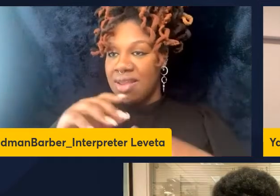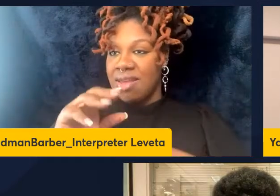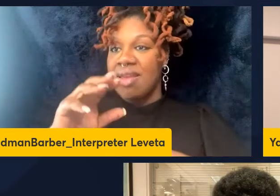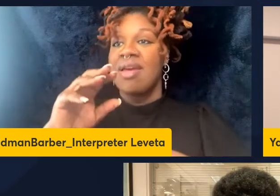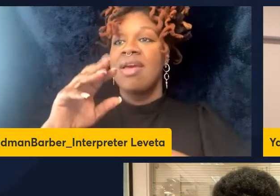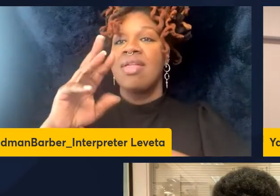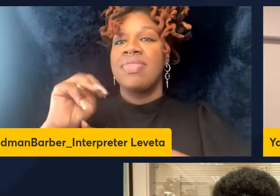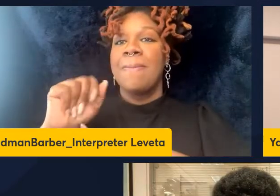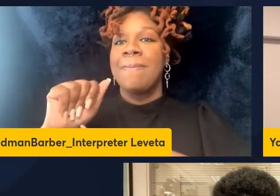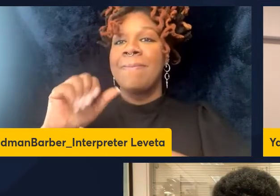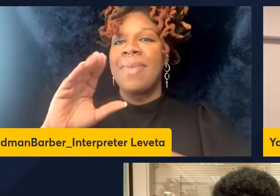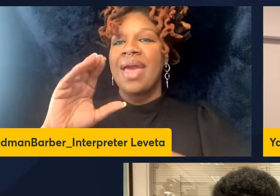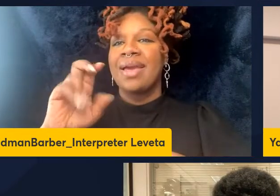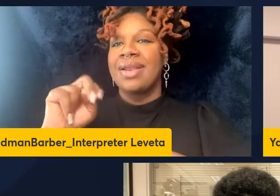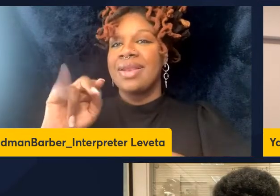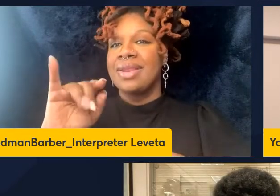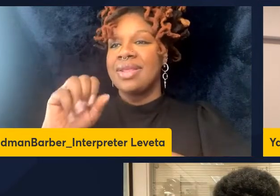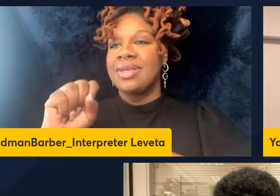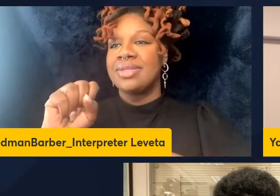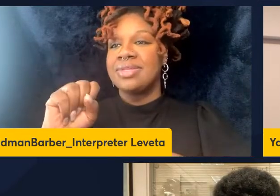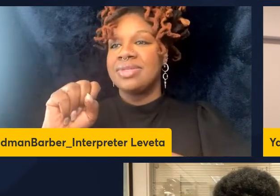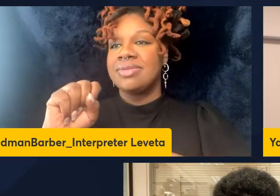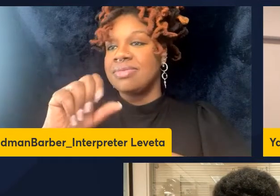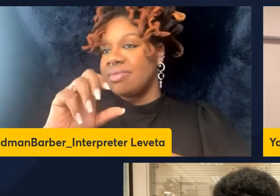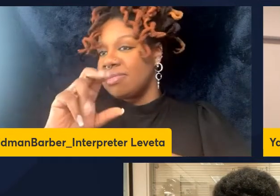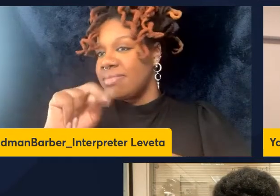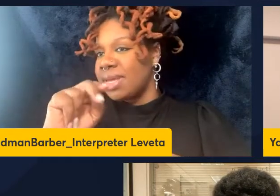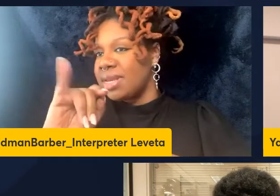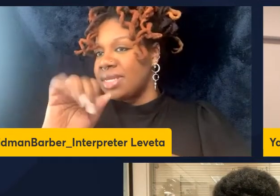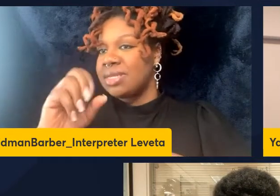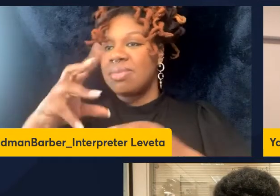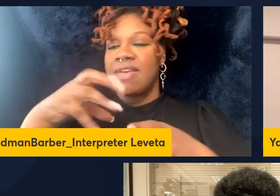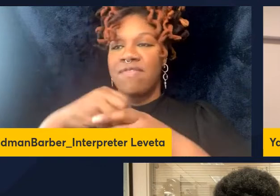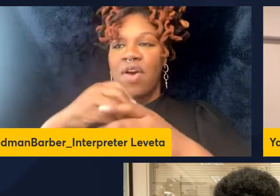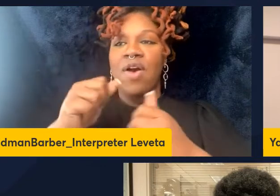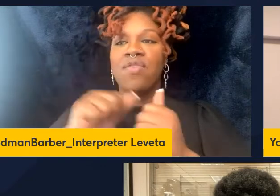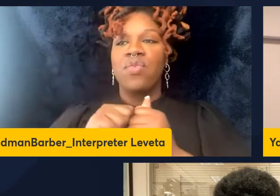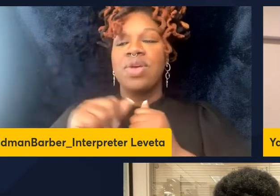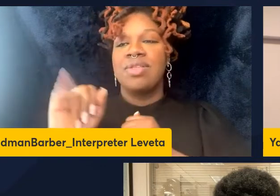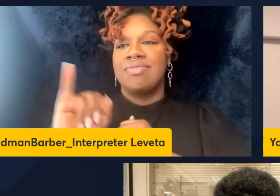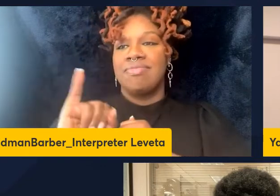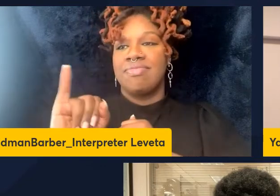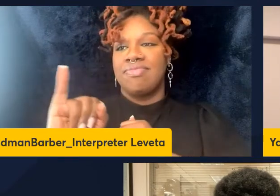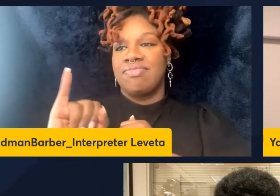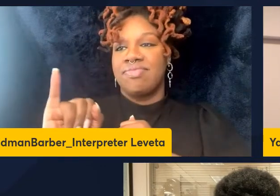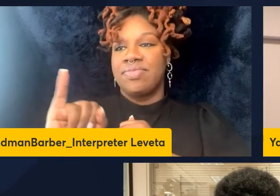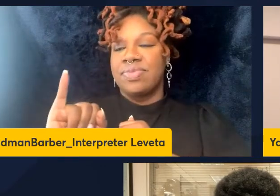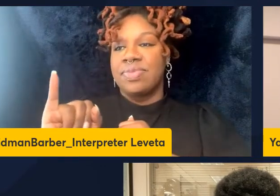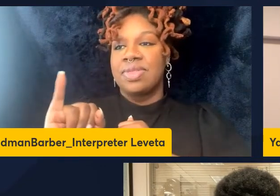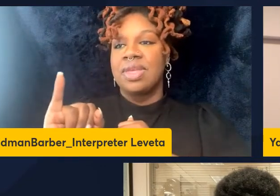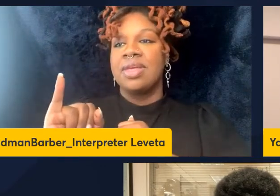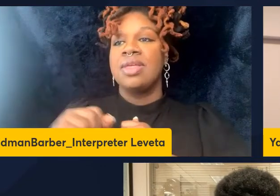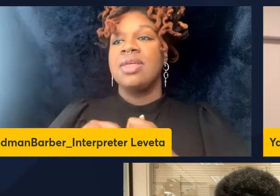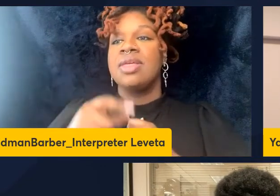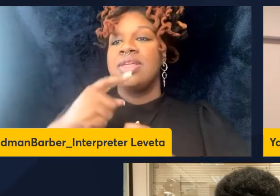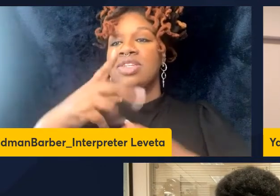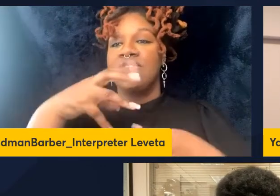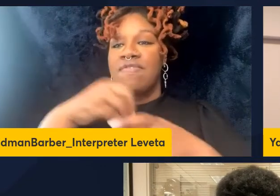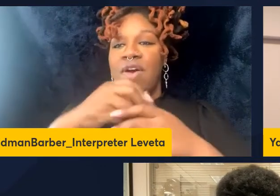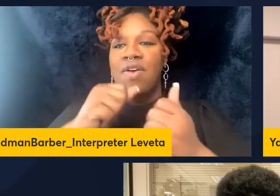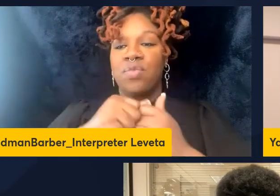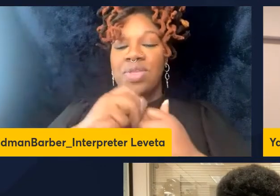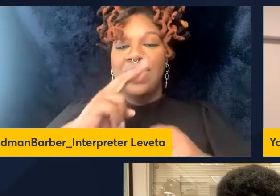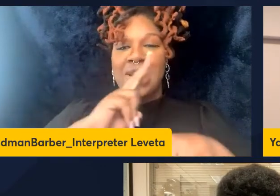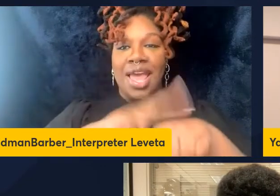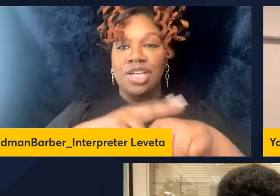immune responses during rotavirus infection. Joy is currently a postdoctoral research associate at the National Heart and Lung Institute